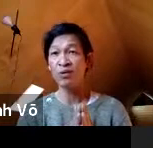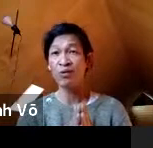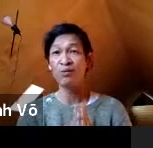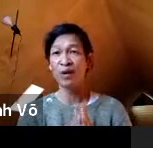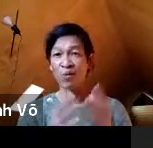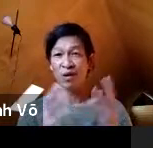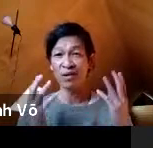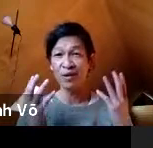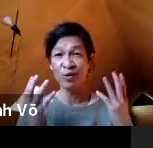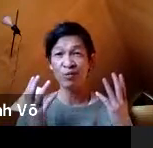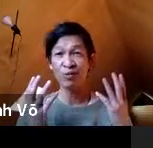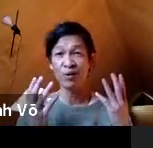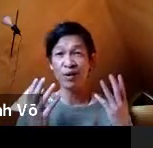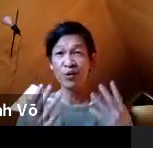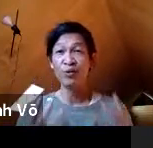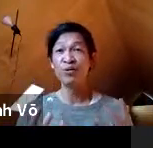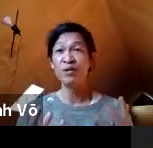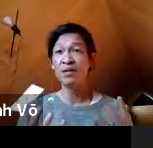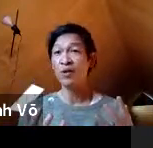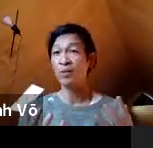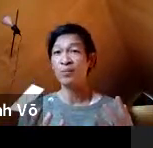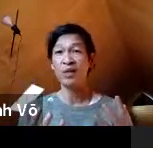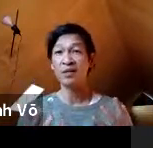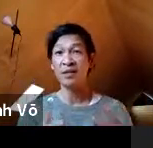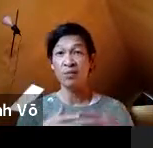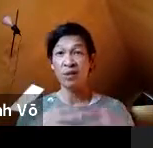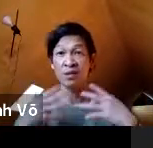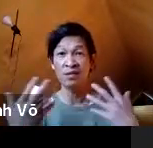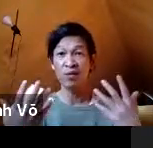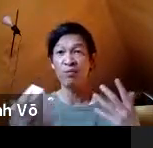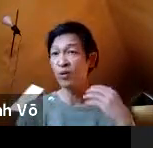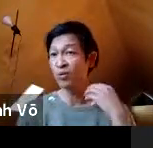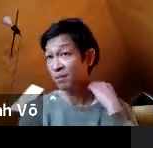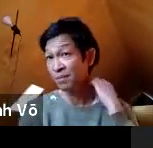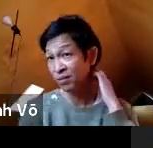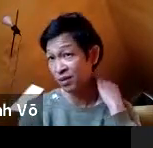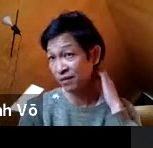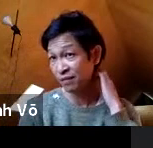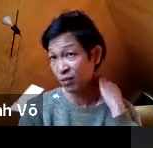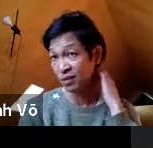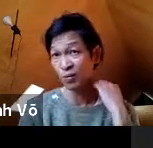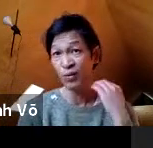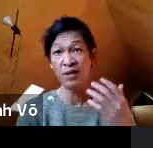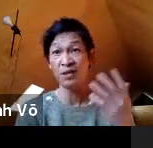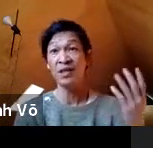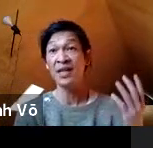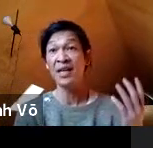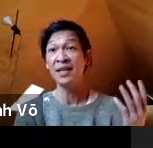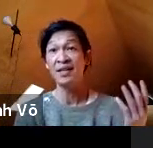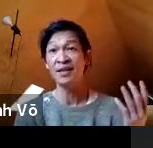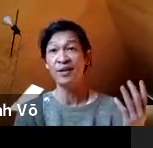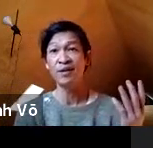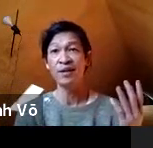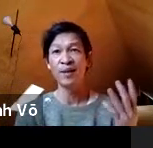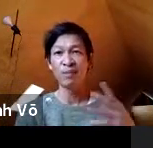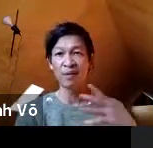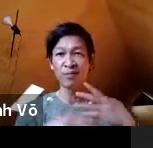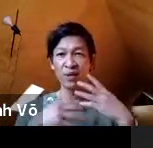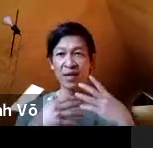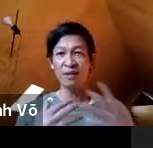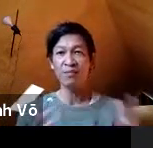was what I wanted to do. I wanted to use these objects that was almost a mirror of what we see daily,